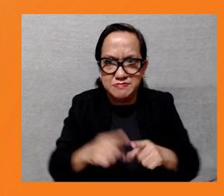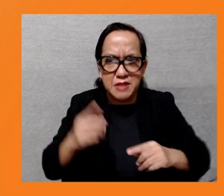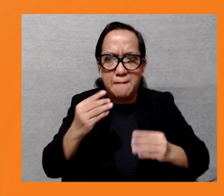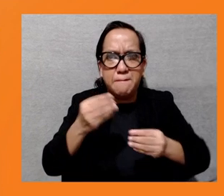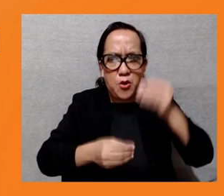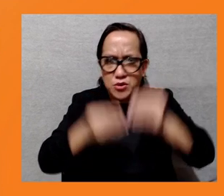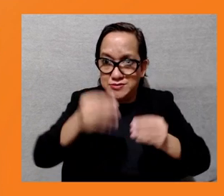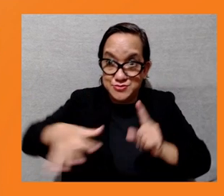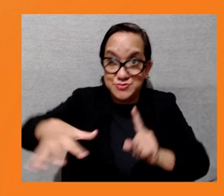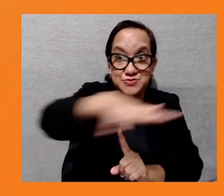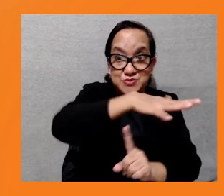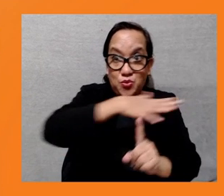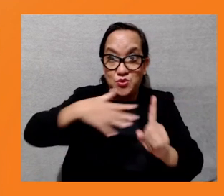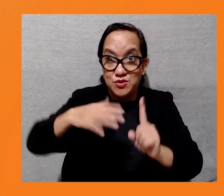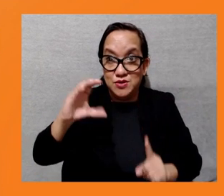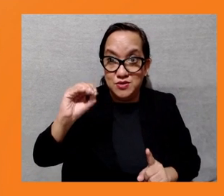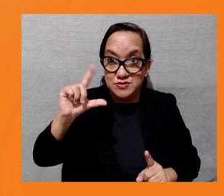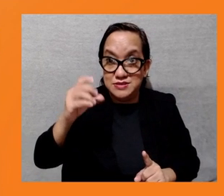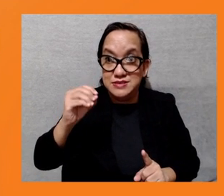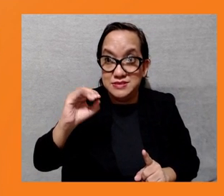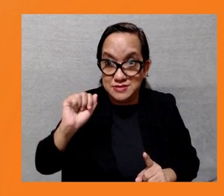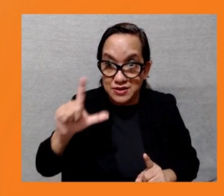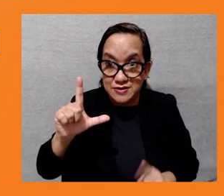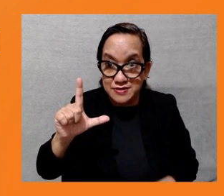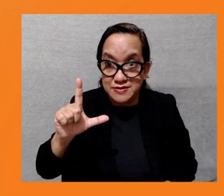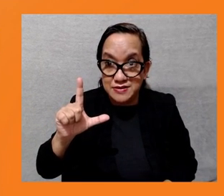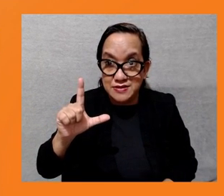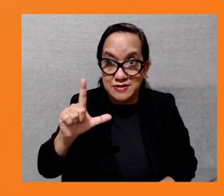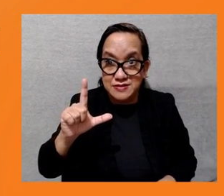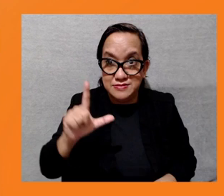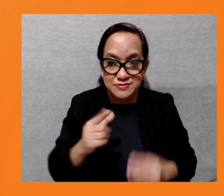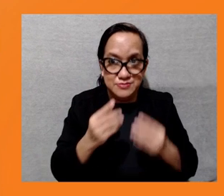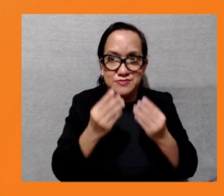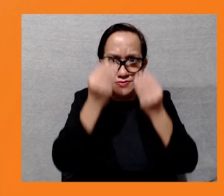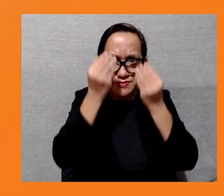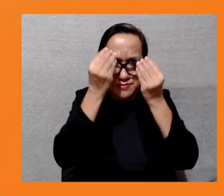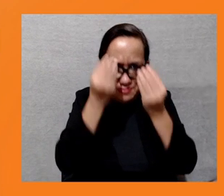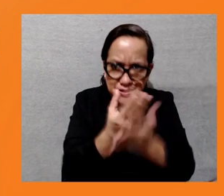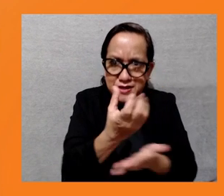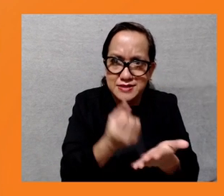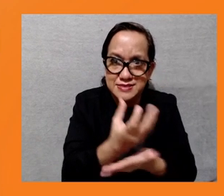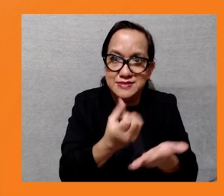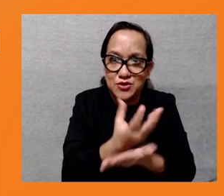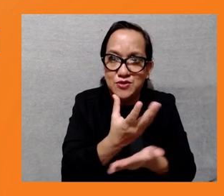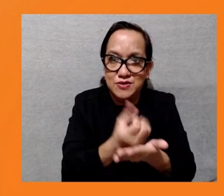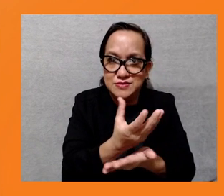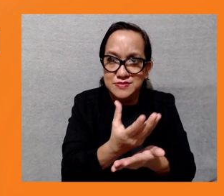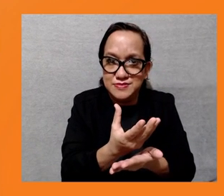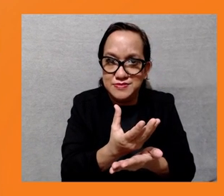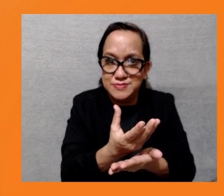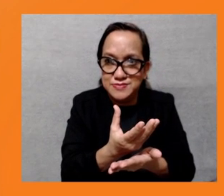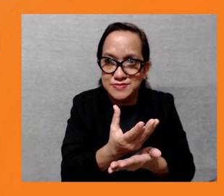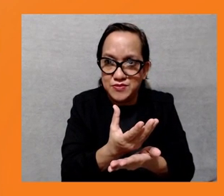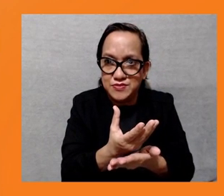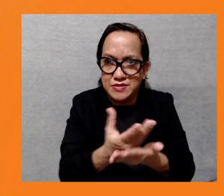Growth Watch has already written about the depletion of green cover through removal of 5,000 trees to make way for a